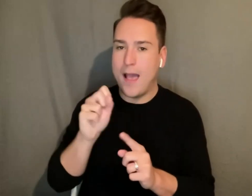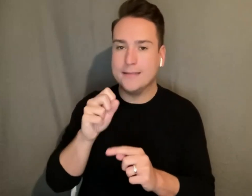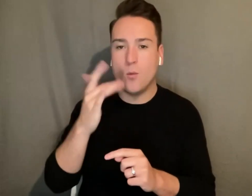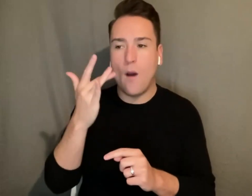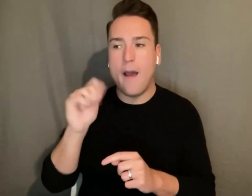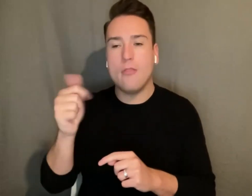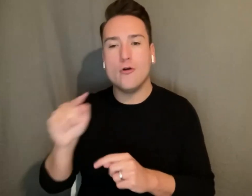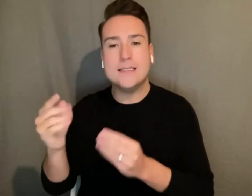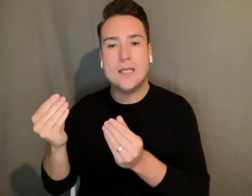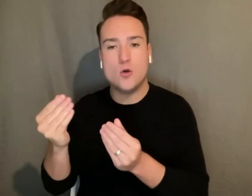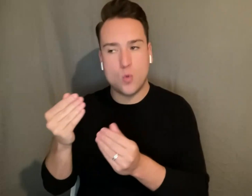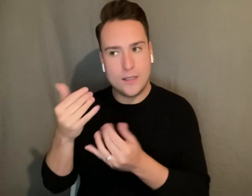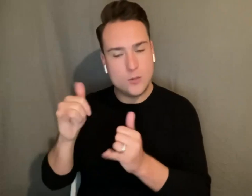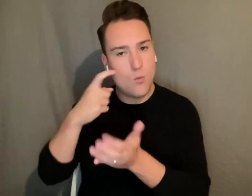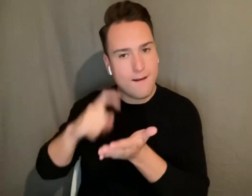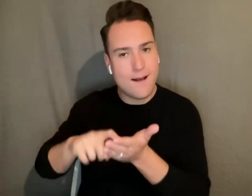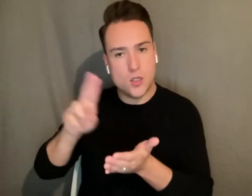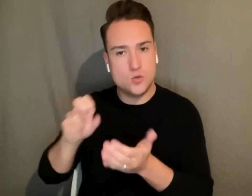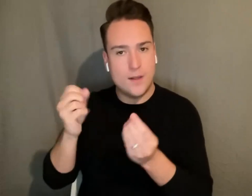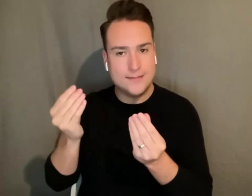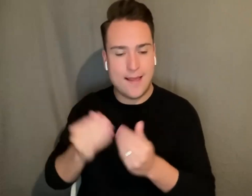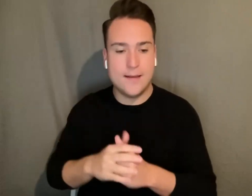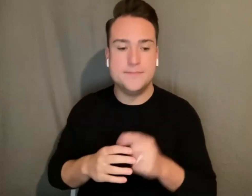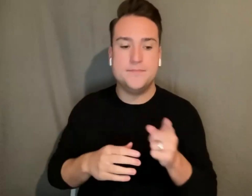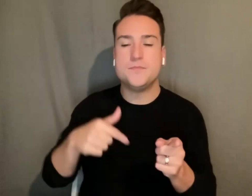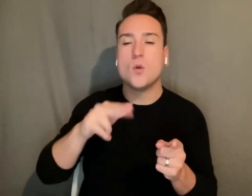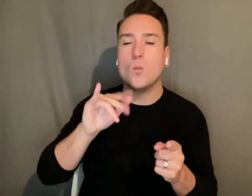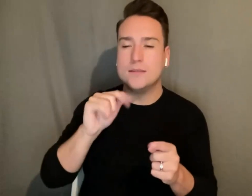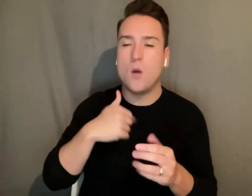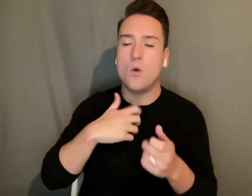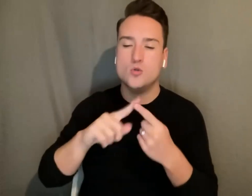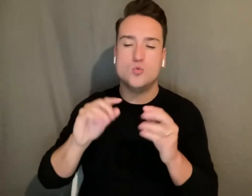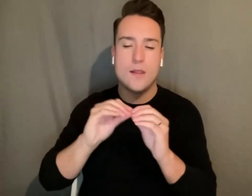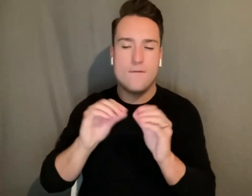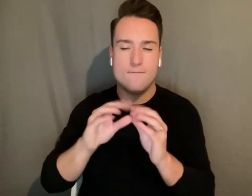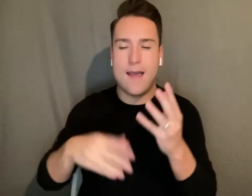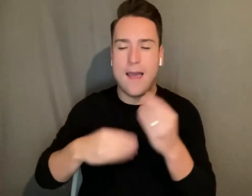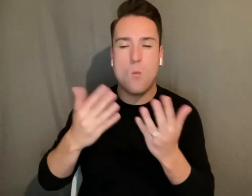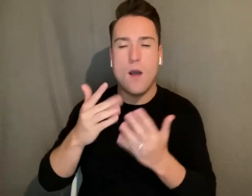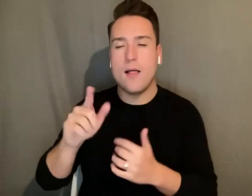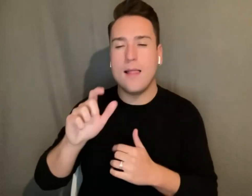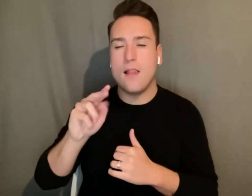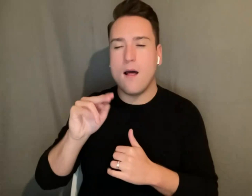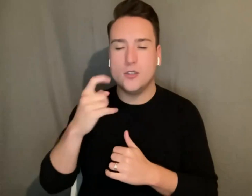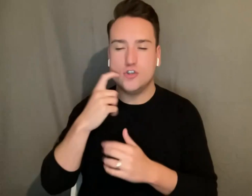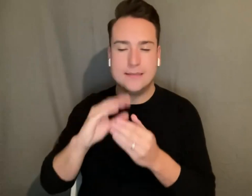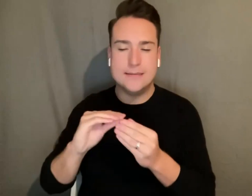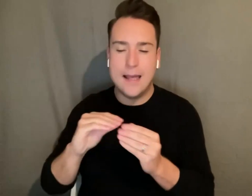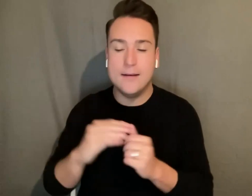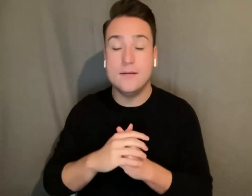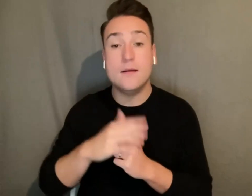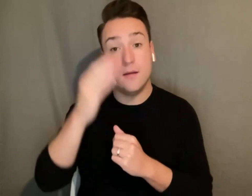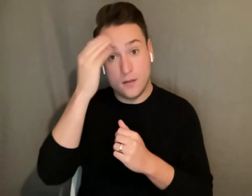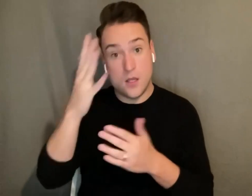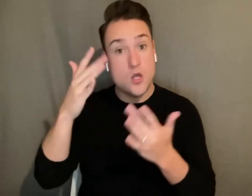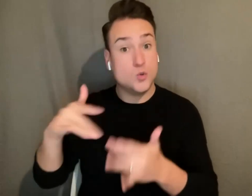I see it oh yeah go ahead just to clarify to add on to what Leilani said is that the tour